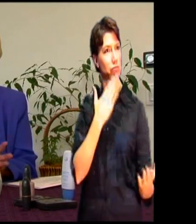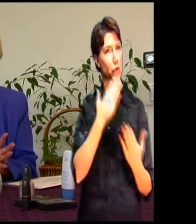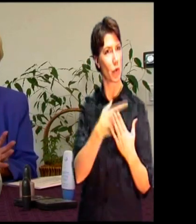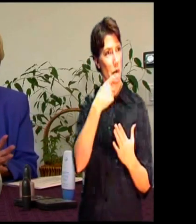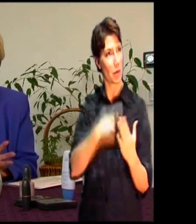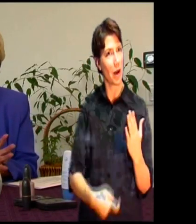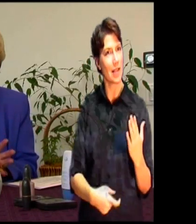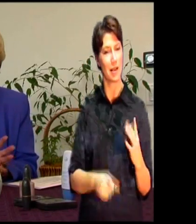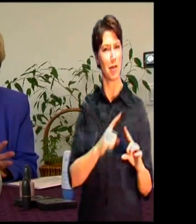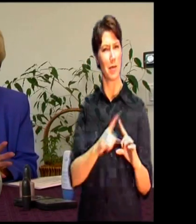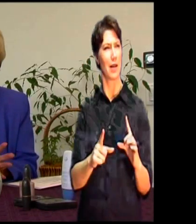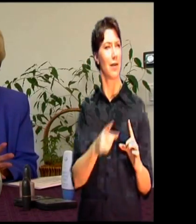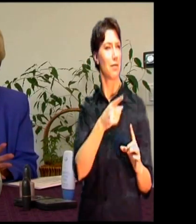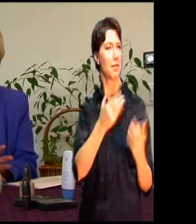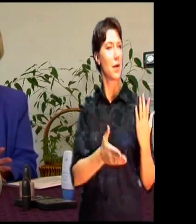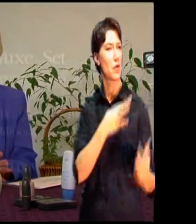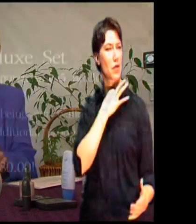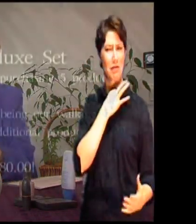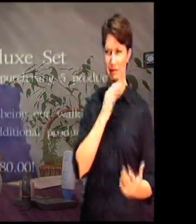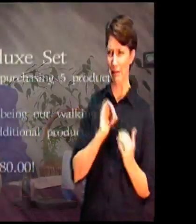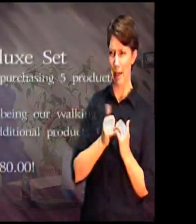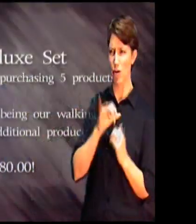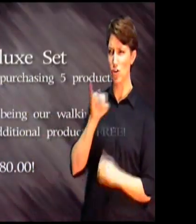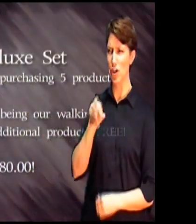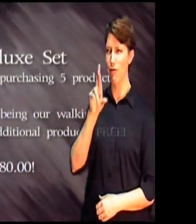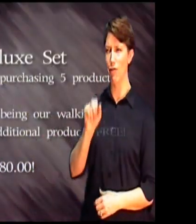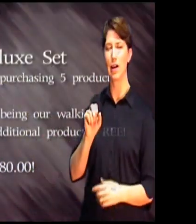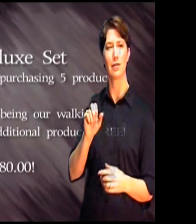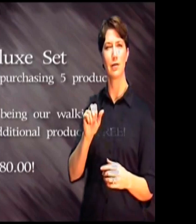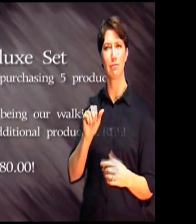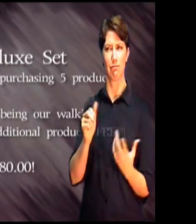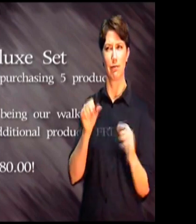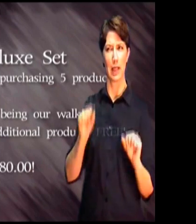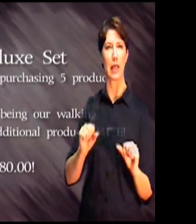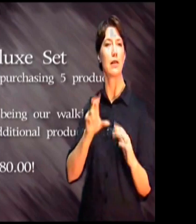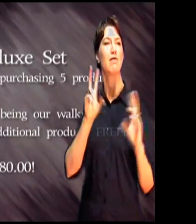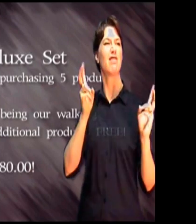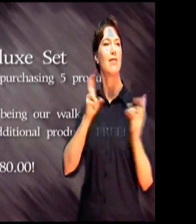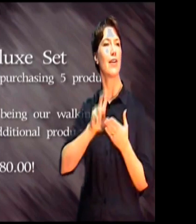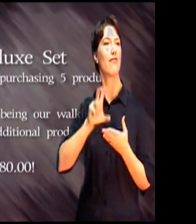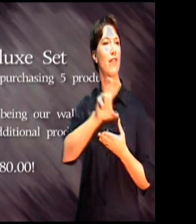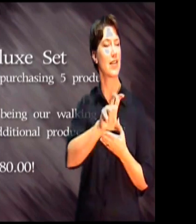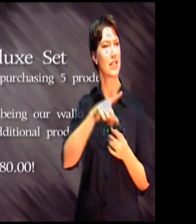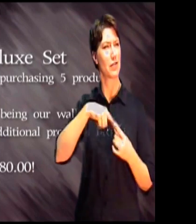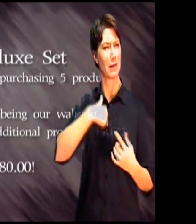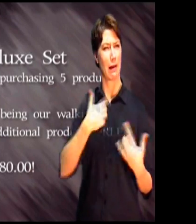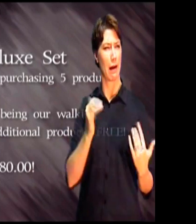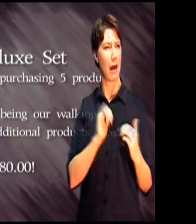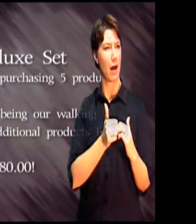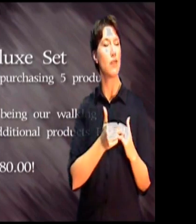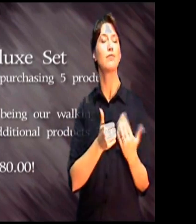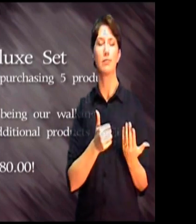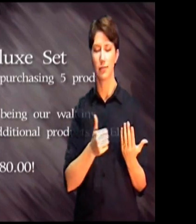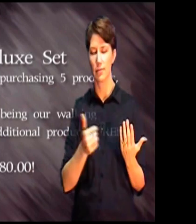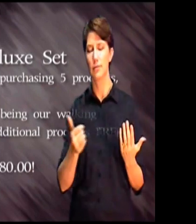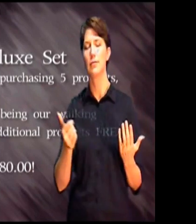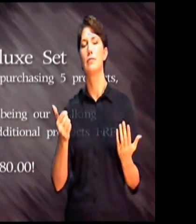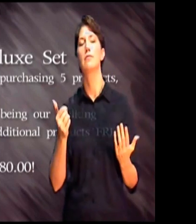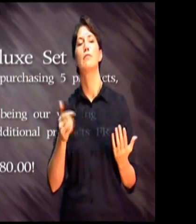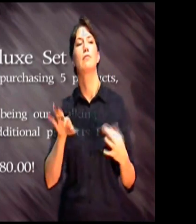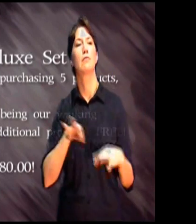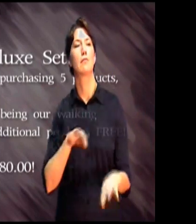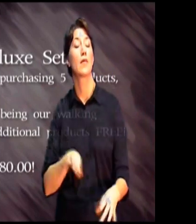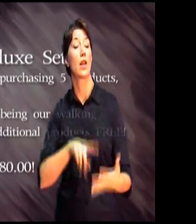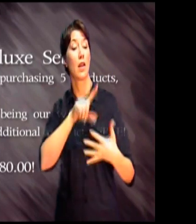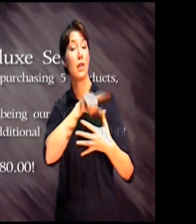in me? Because what we do is we sell you these five products for $220. That's the price for each one if you